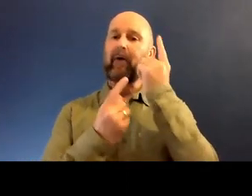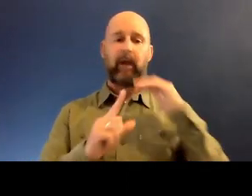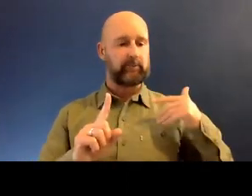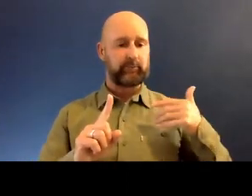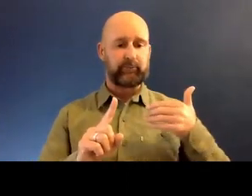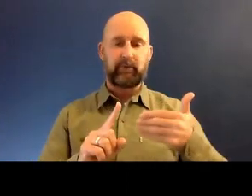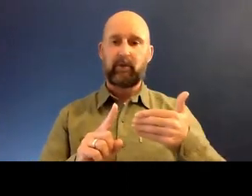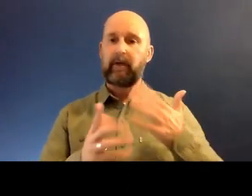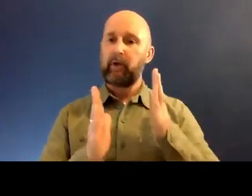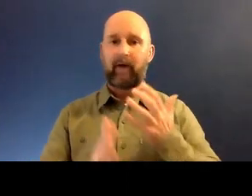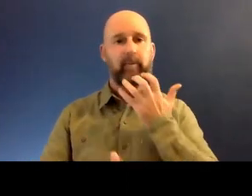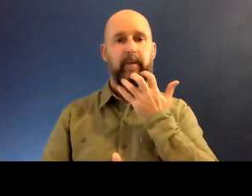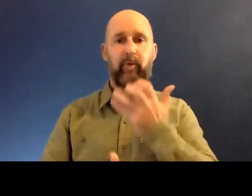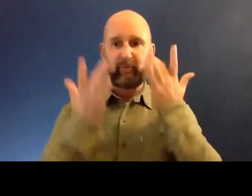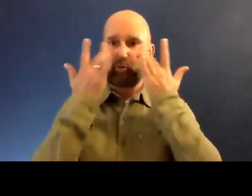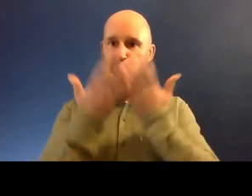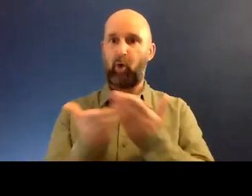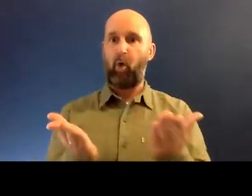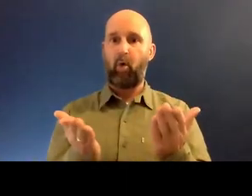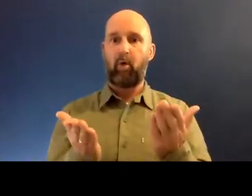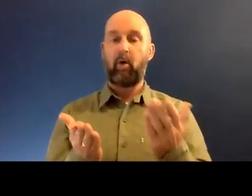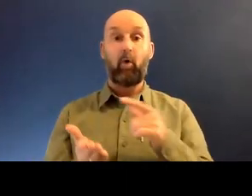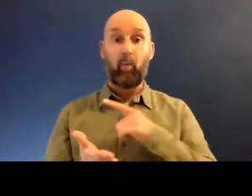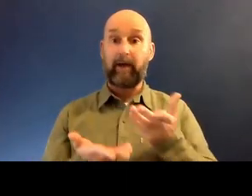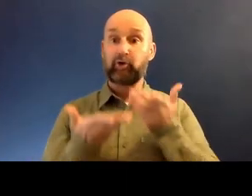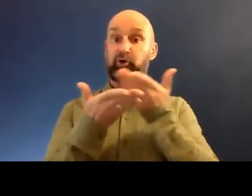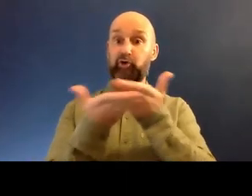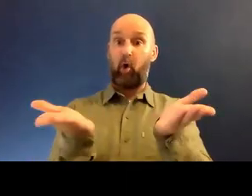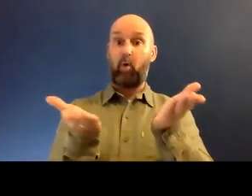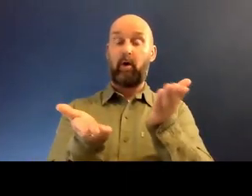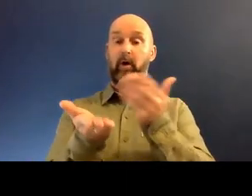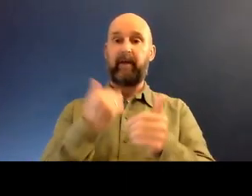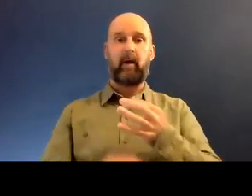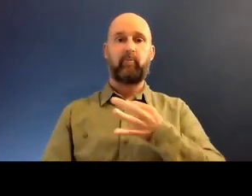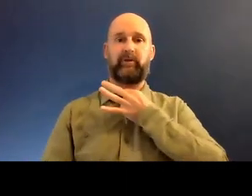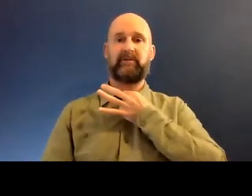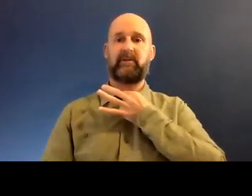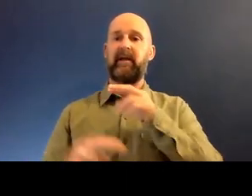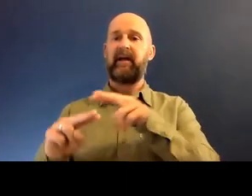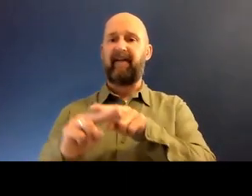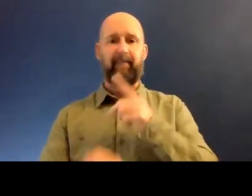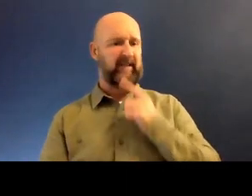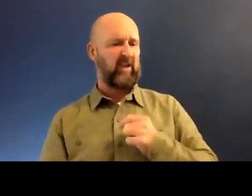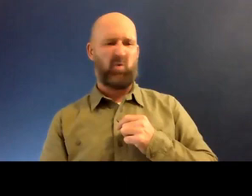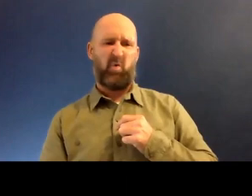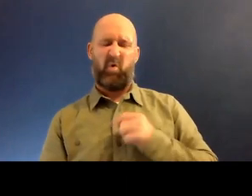needs a lot of bravery to show who you are, because there's a risk that somebody will turn around and say, well, that's not very good, is it?